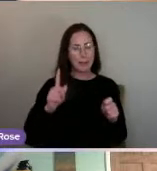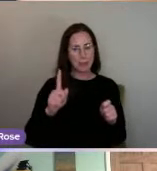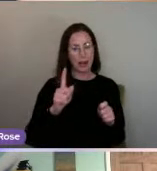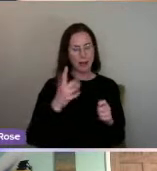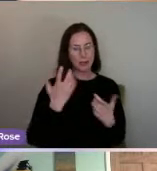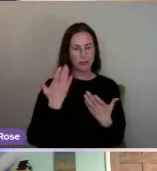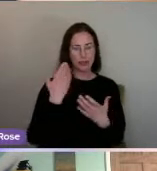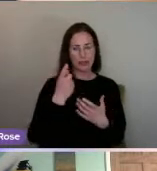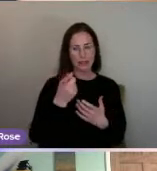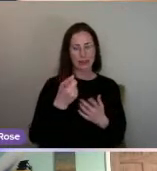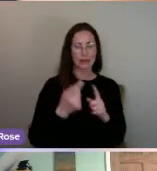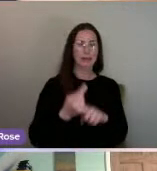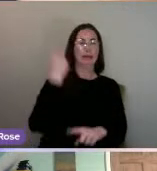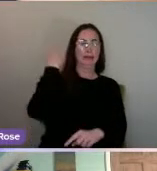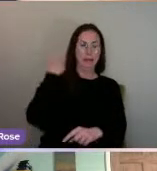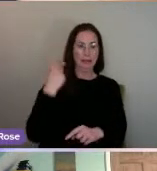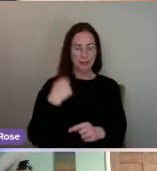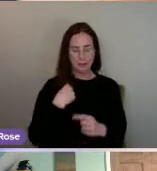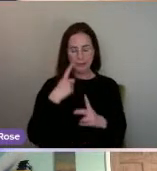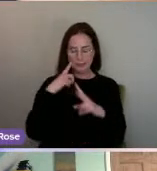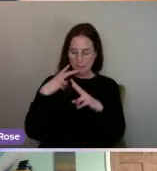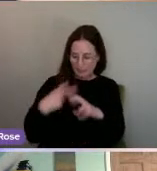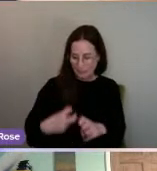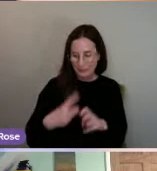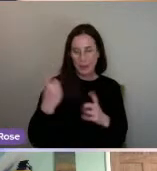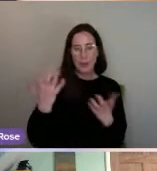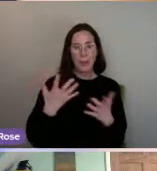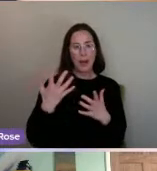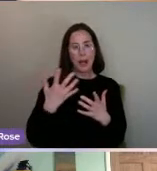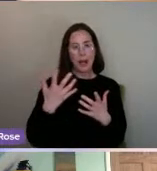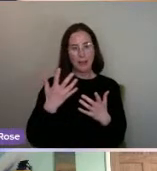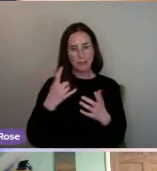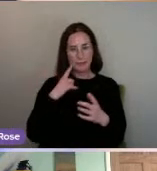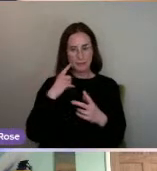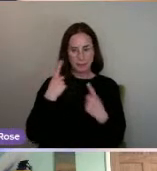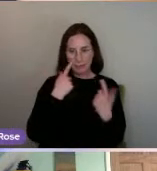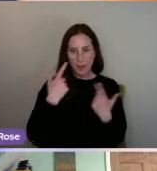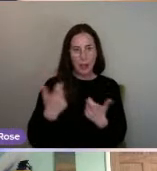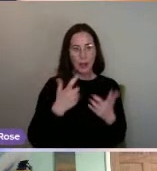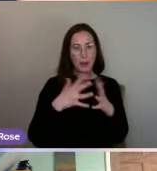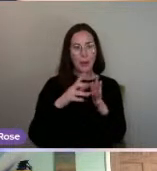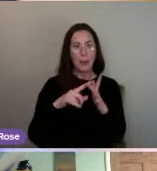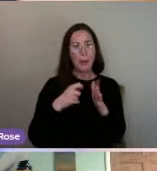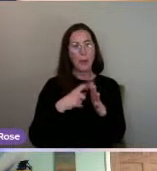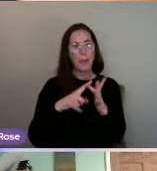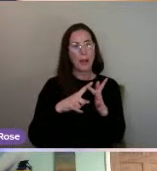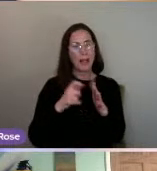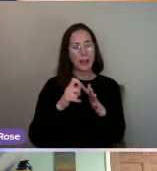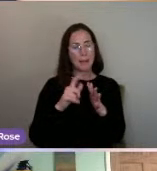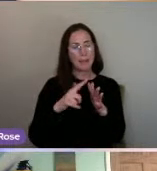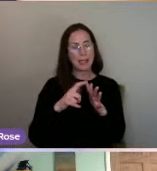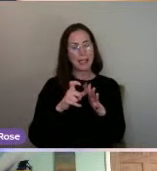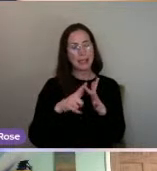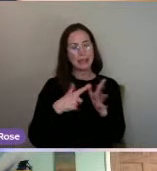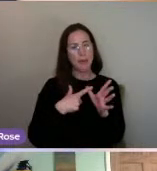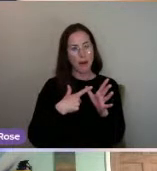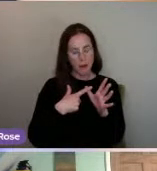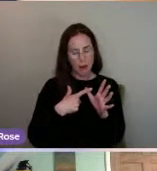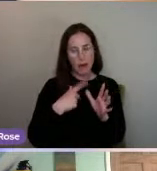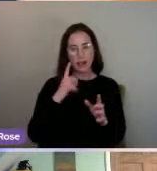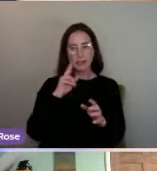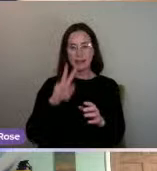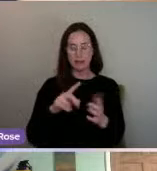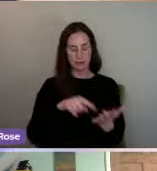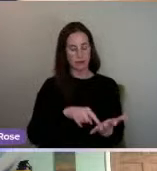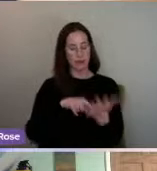I looked up the Numb Skulls on Wikipedia, and it said, the Numb Skulls stood out from the